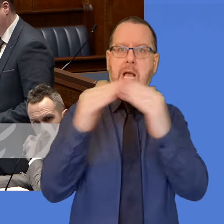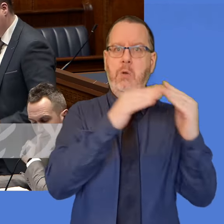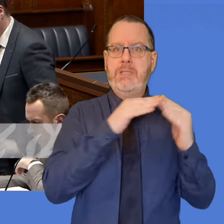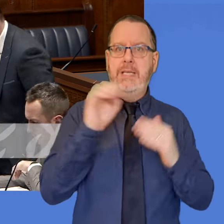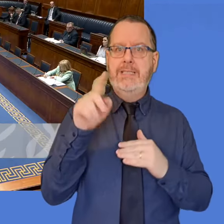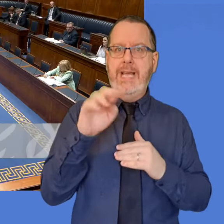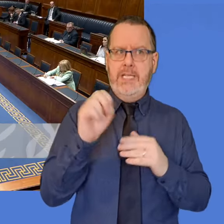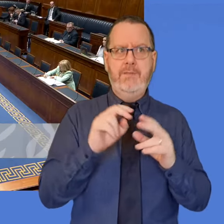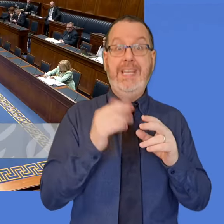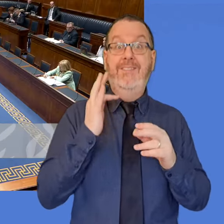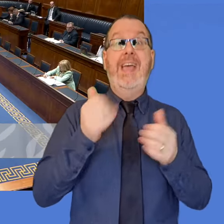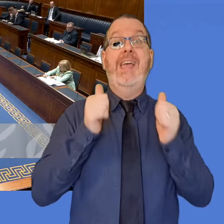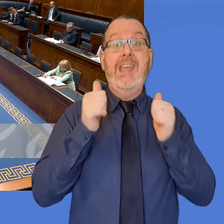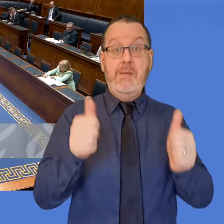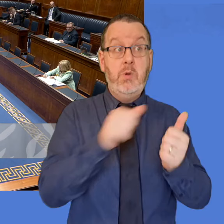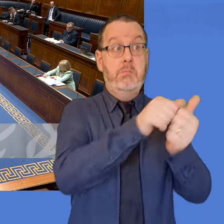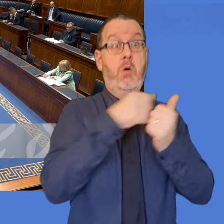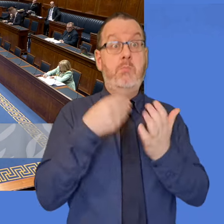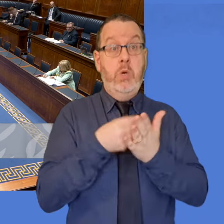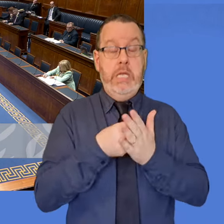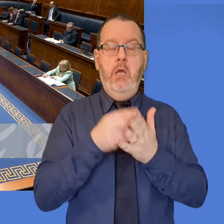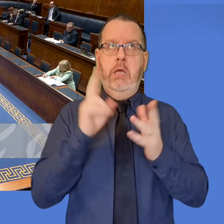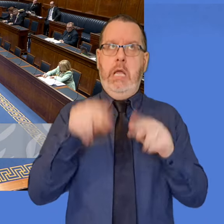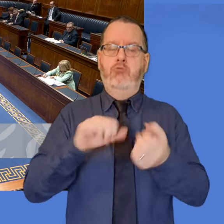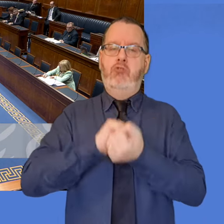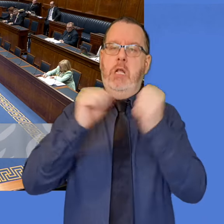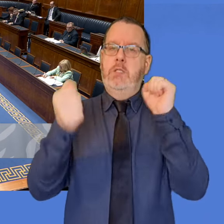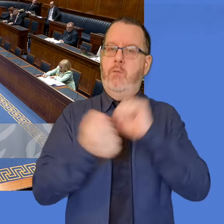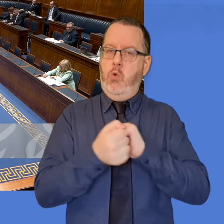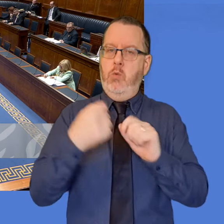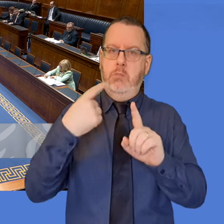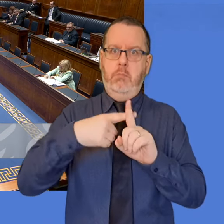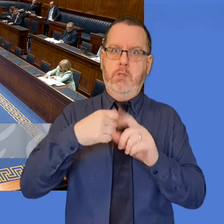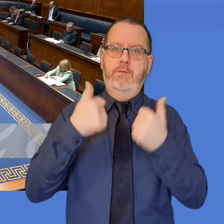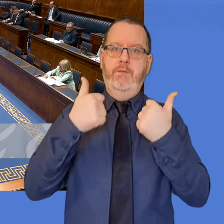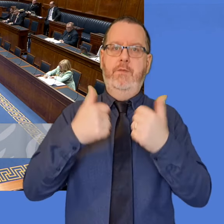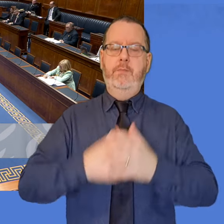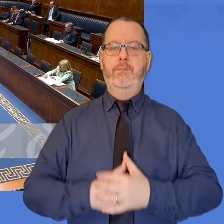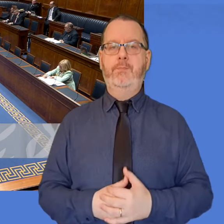transformational. Questions six and seven have been withdrawn. call Mr. Honeyford.